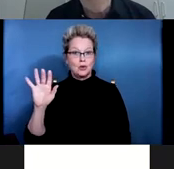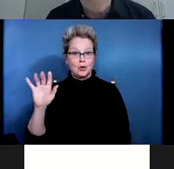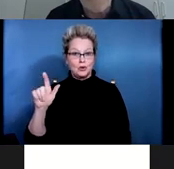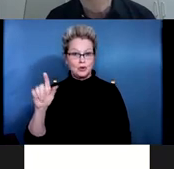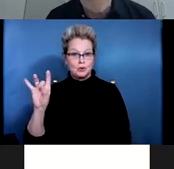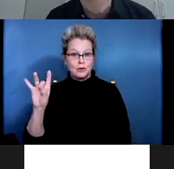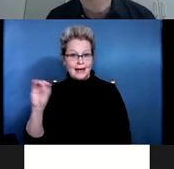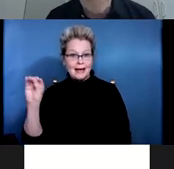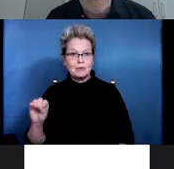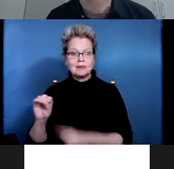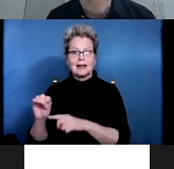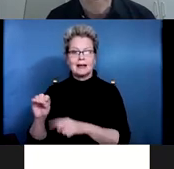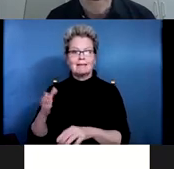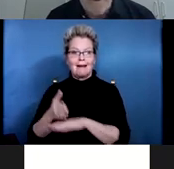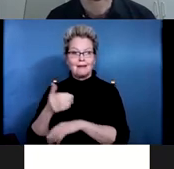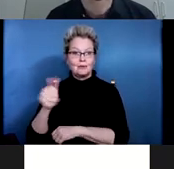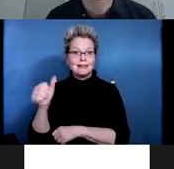10 years post-injury.